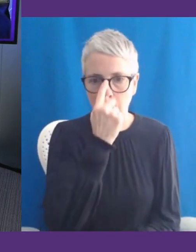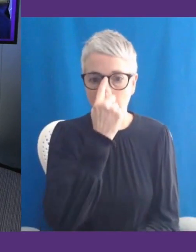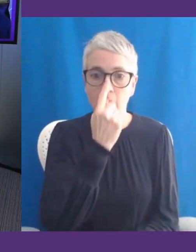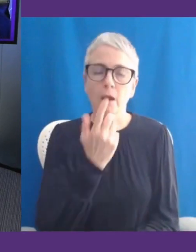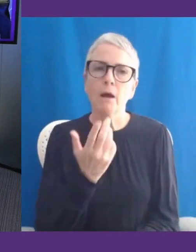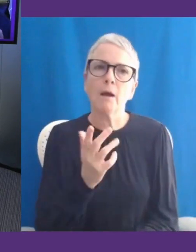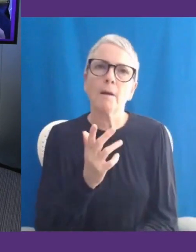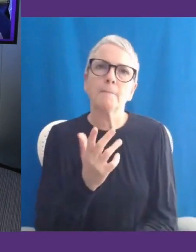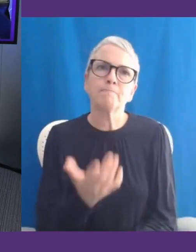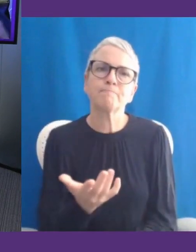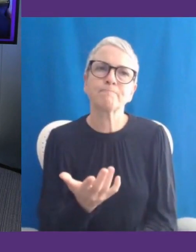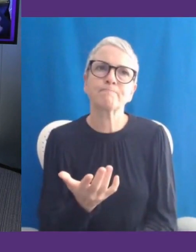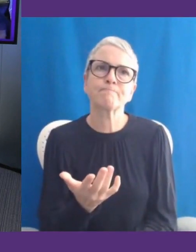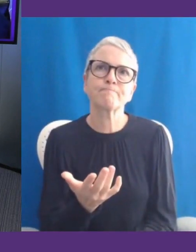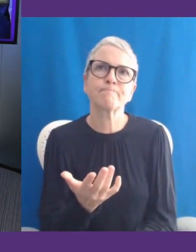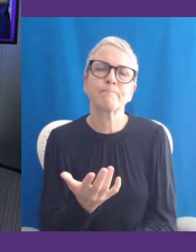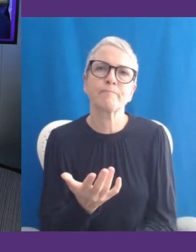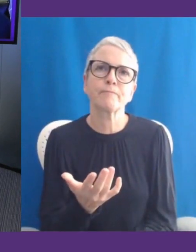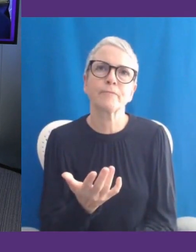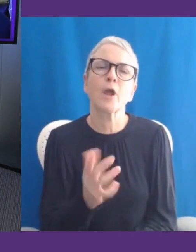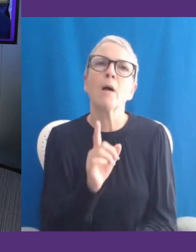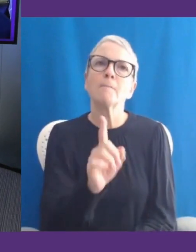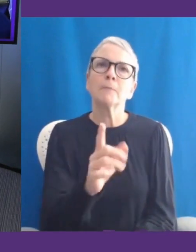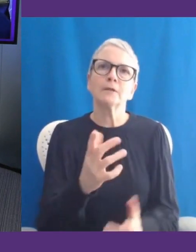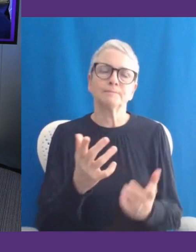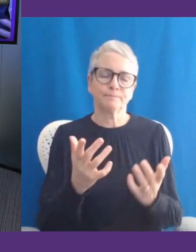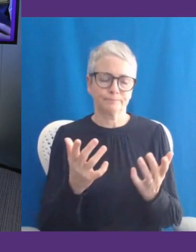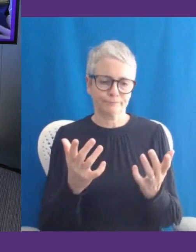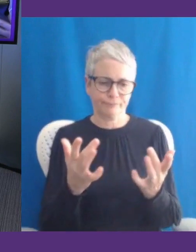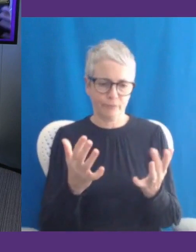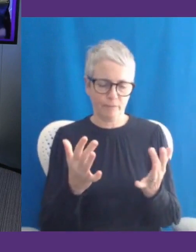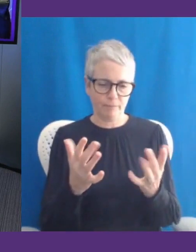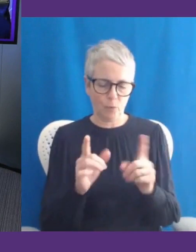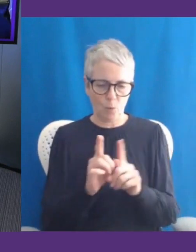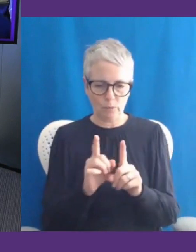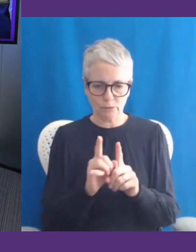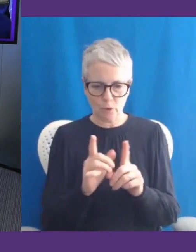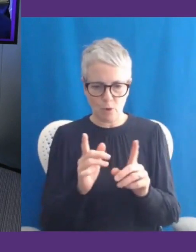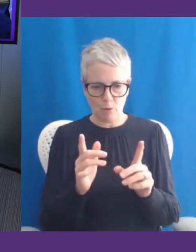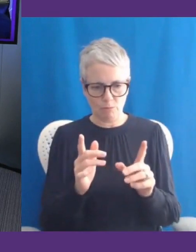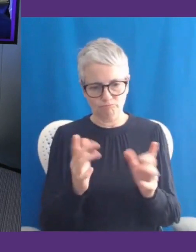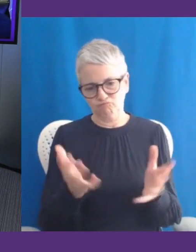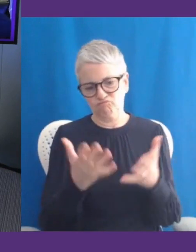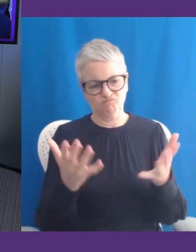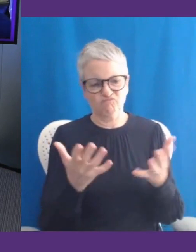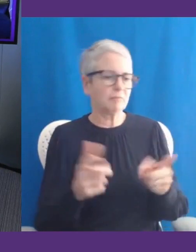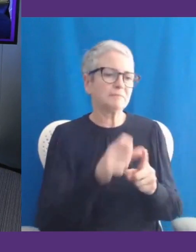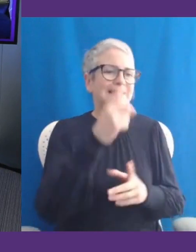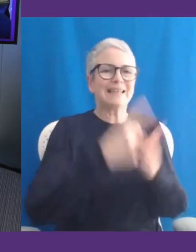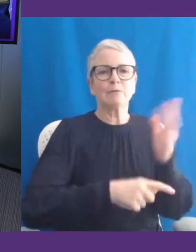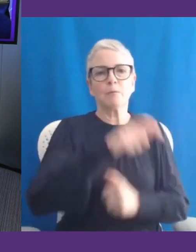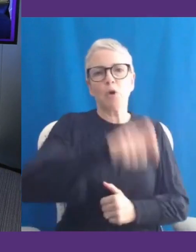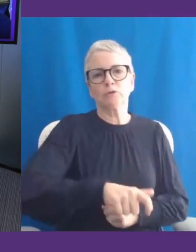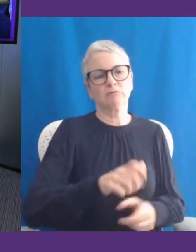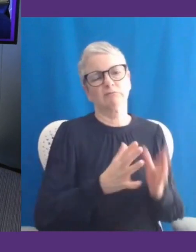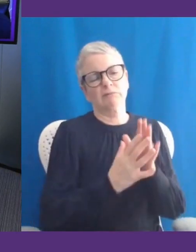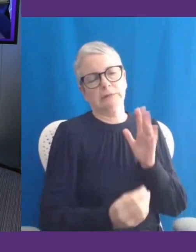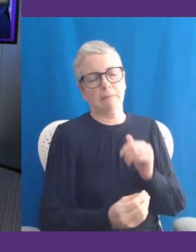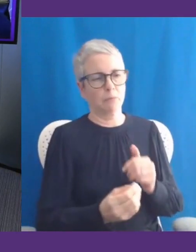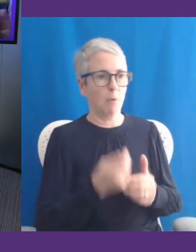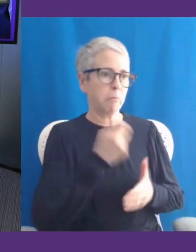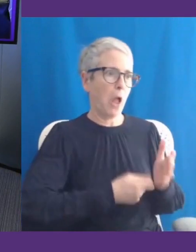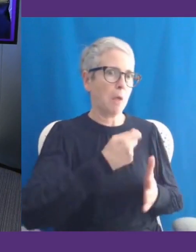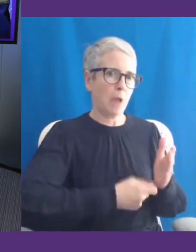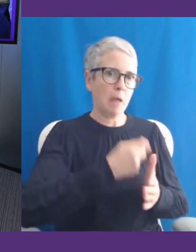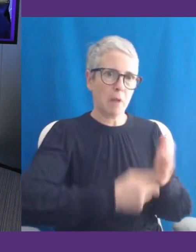like a turning point where it used to be as a disabled person, you would buy lots and lots of aftermarket assistive technology. And